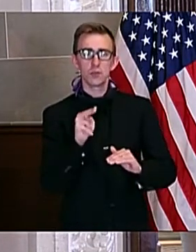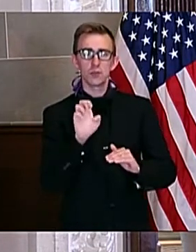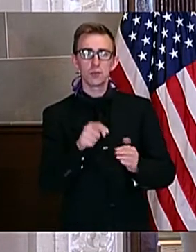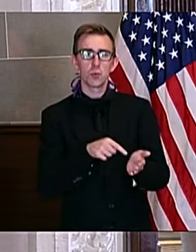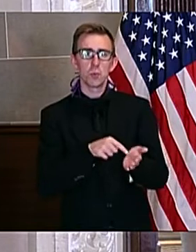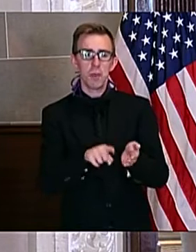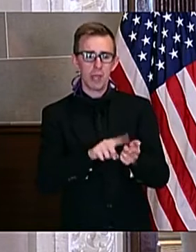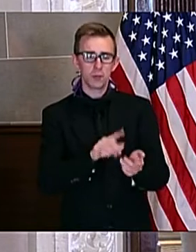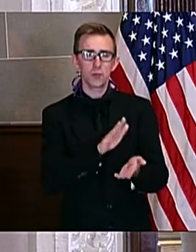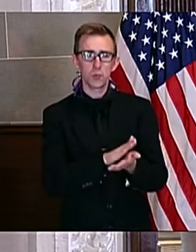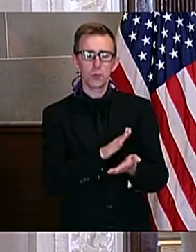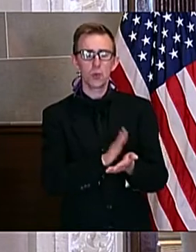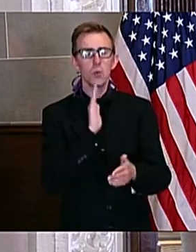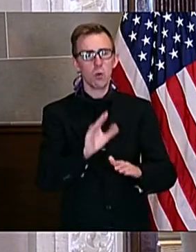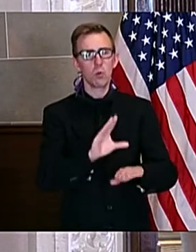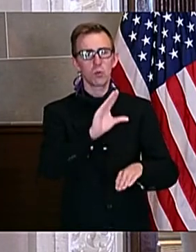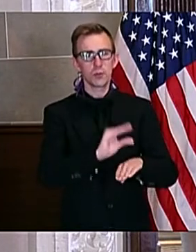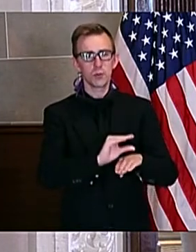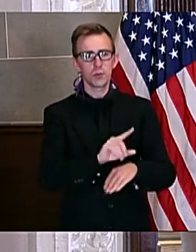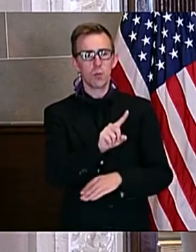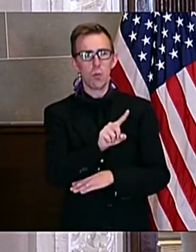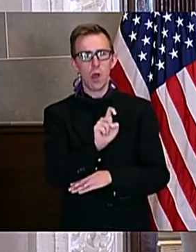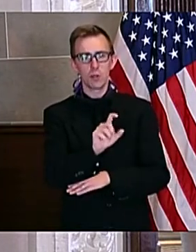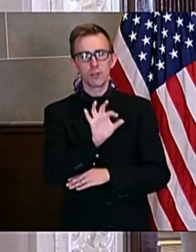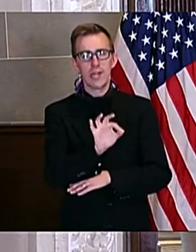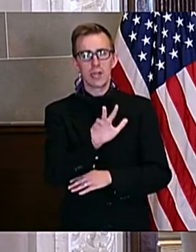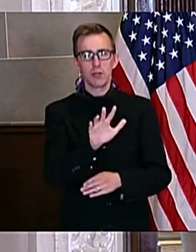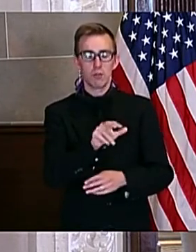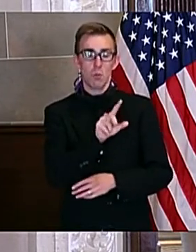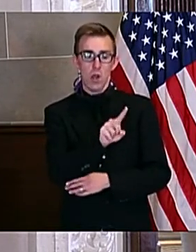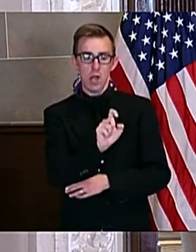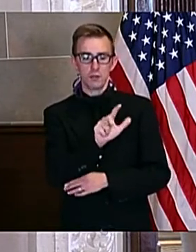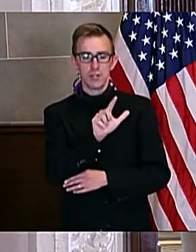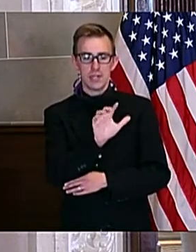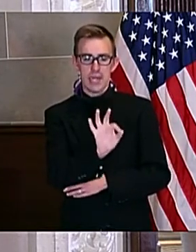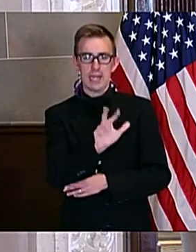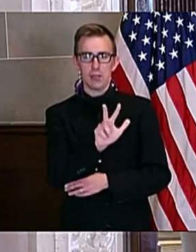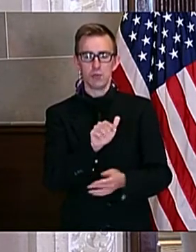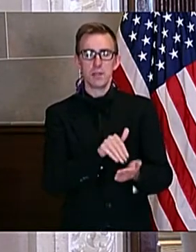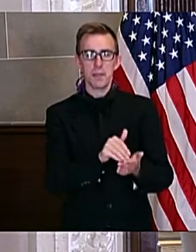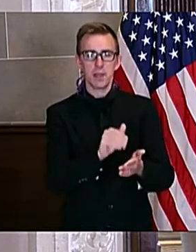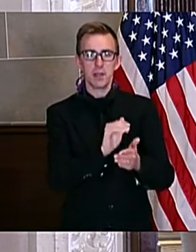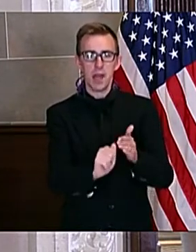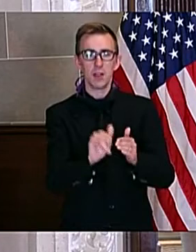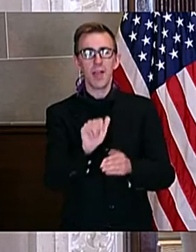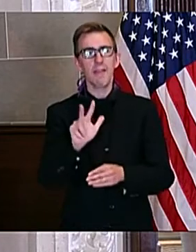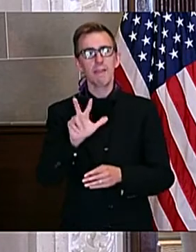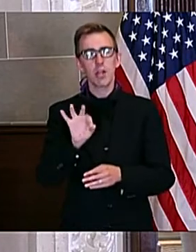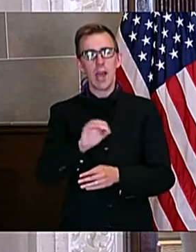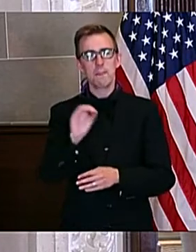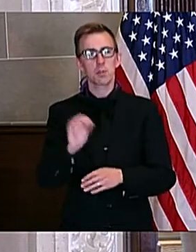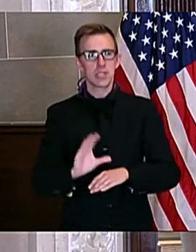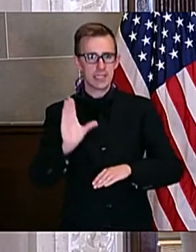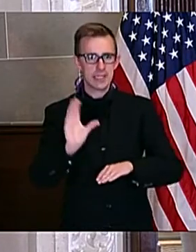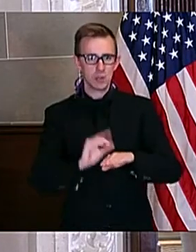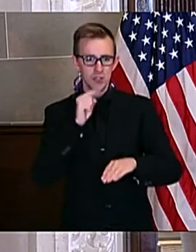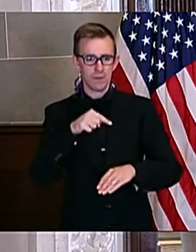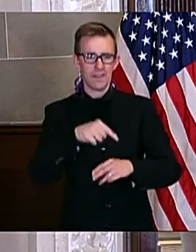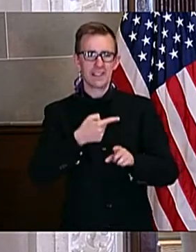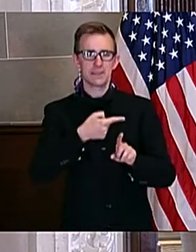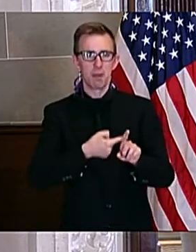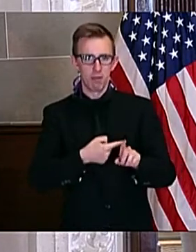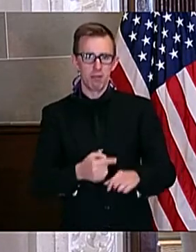schools will be reduced to $193 million, a 39% decrease for the month.